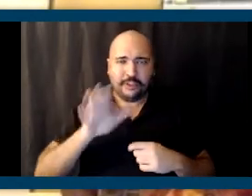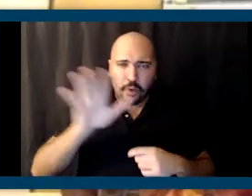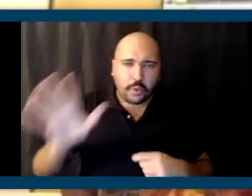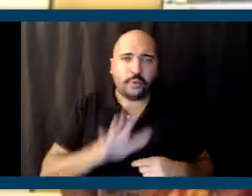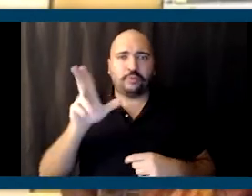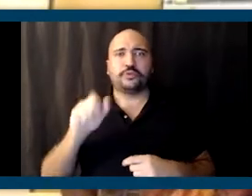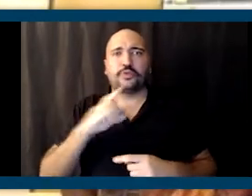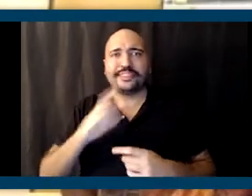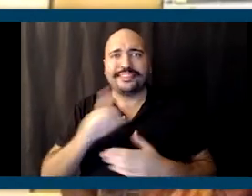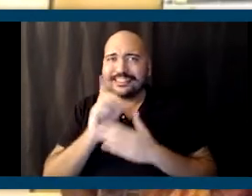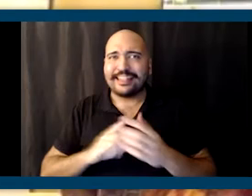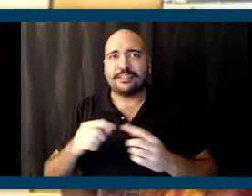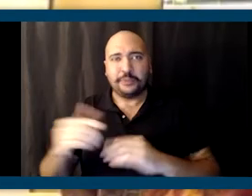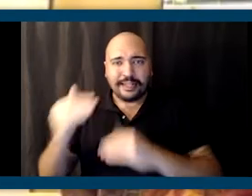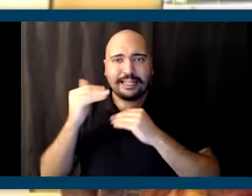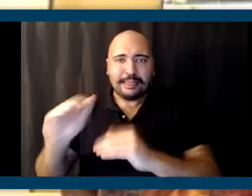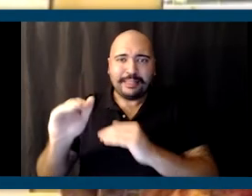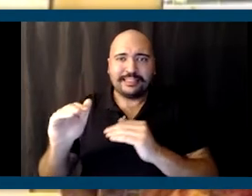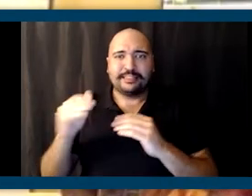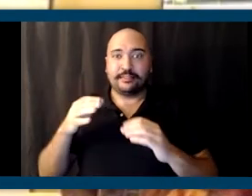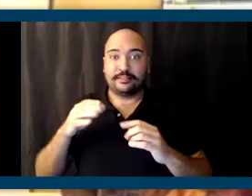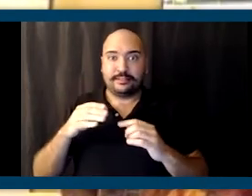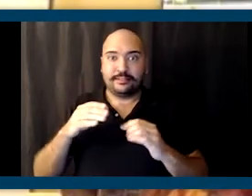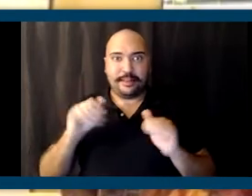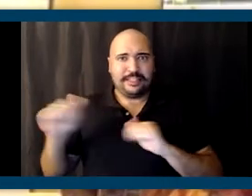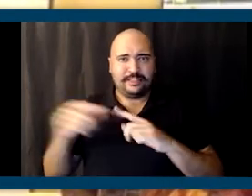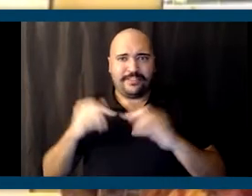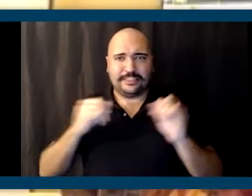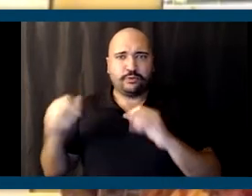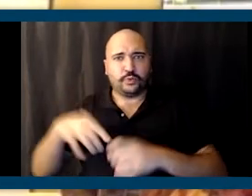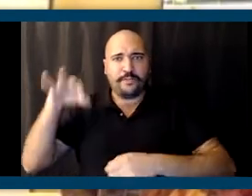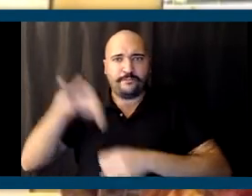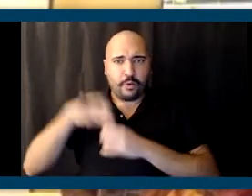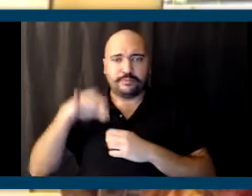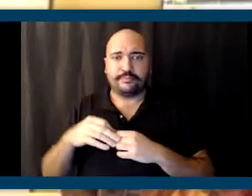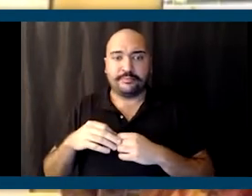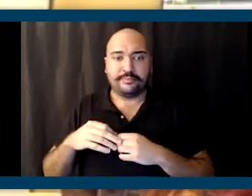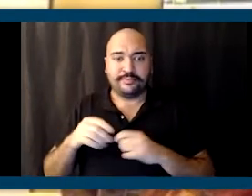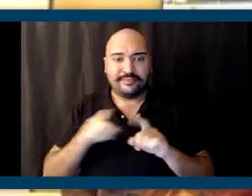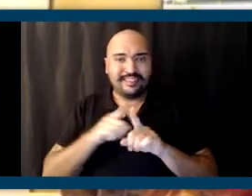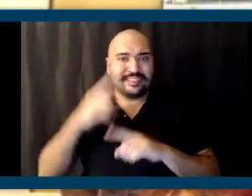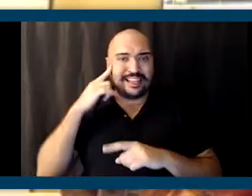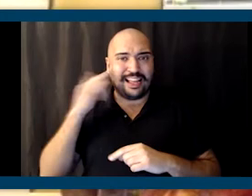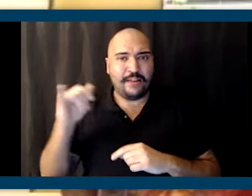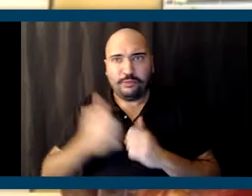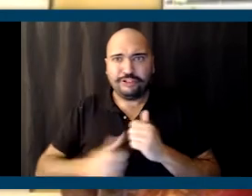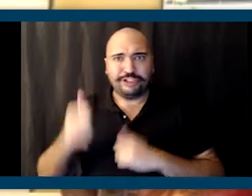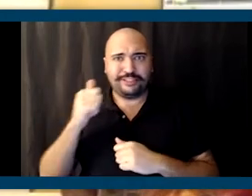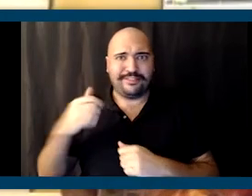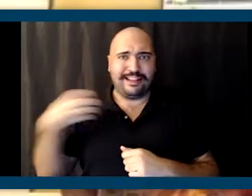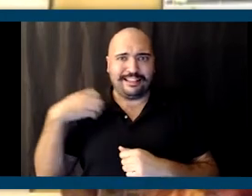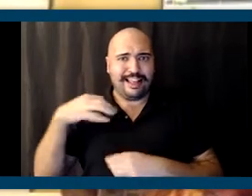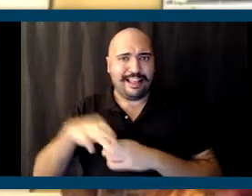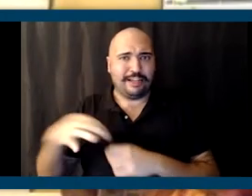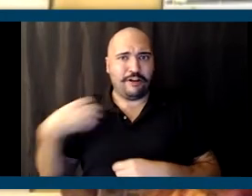to limit the ability of individuals to vote. As California's chief elected officer, secretary of state, I see this every